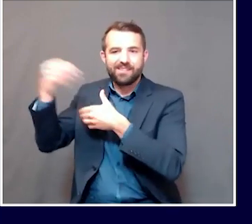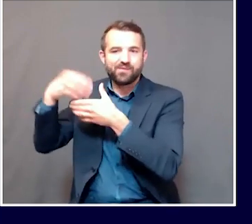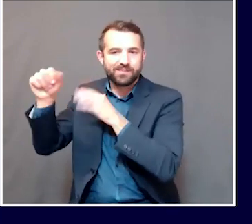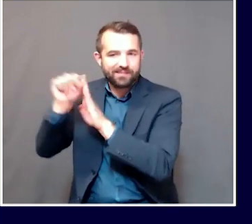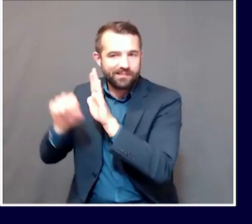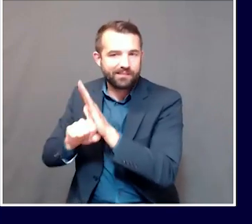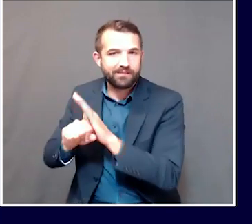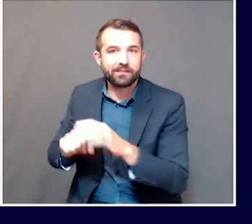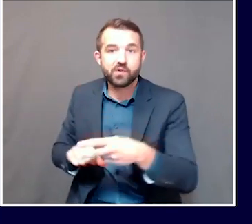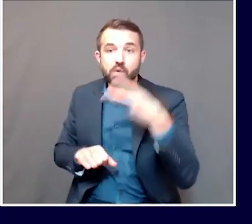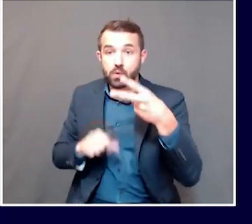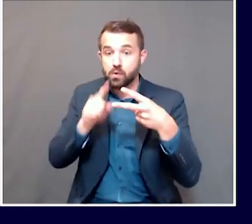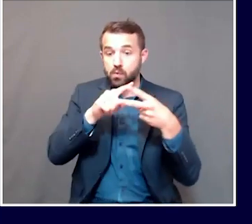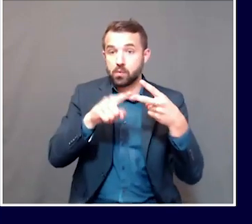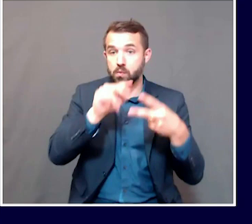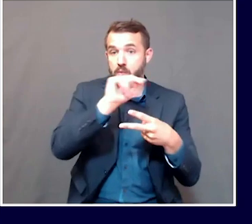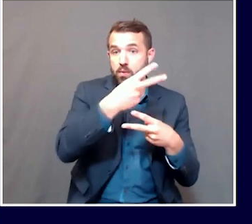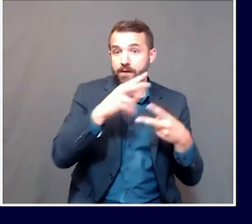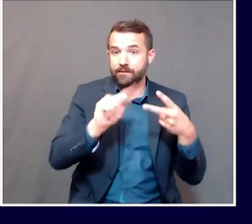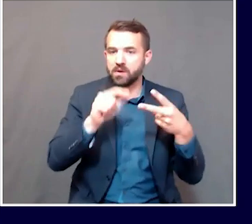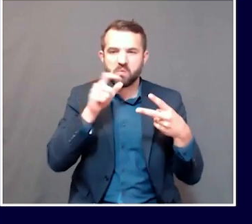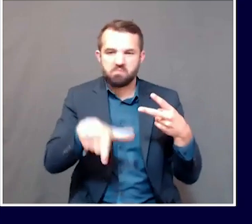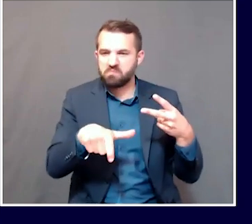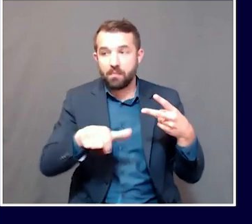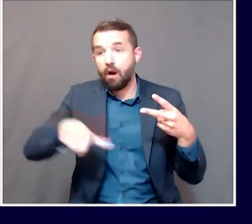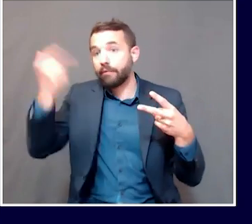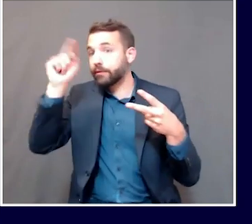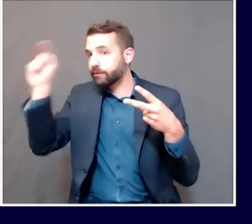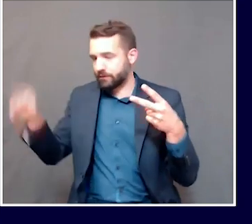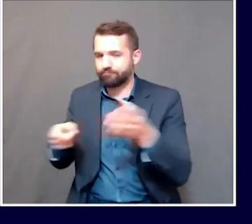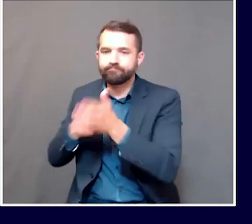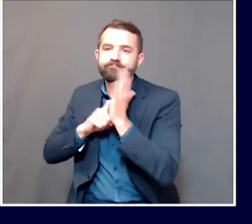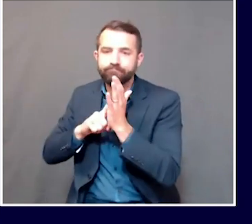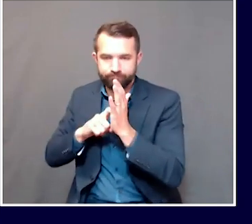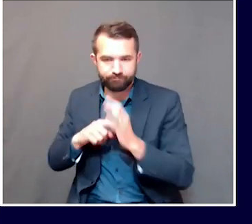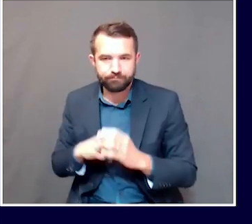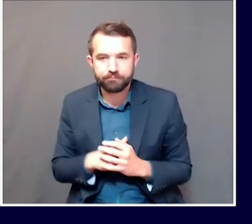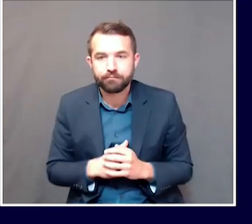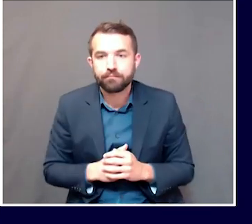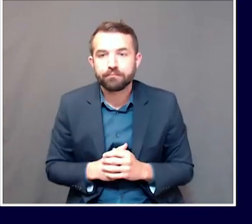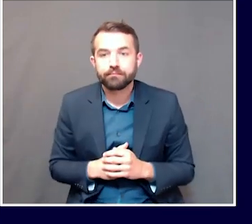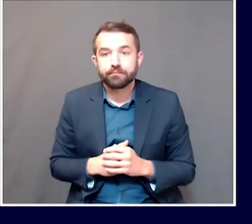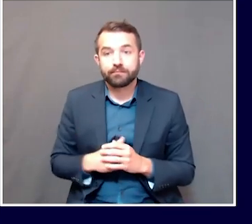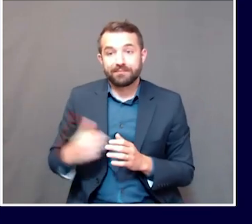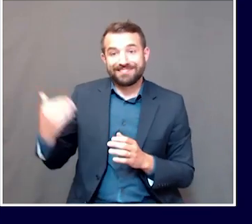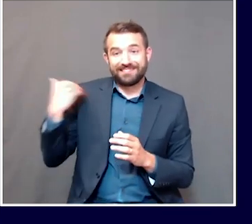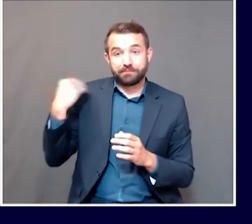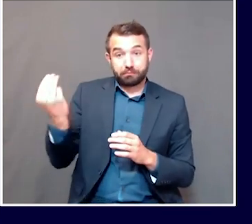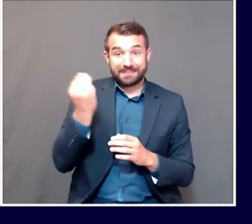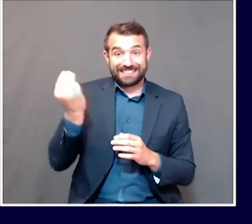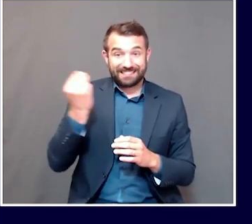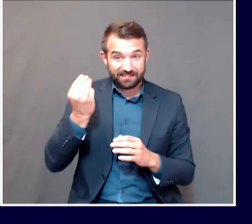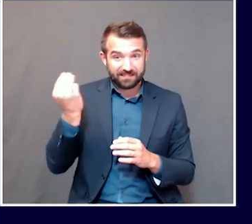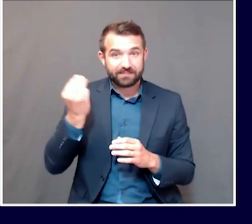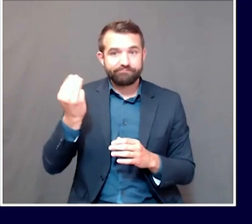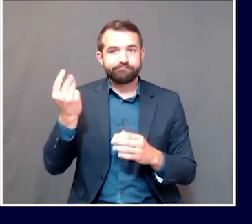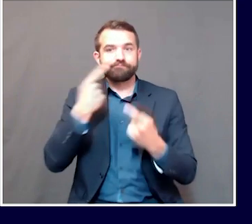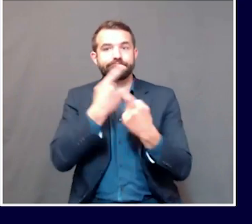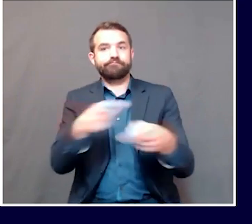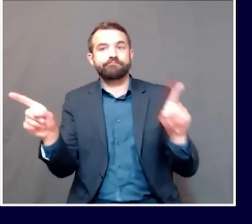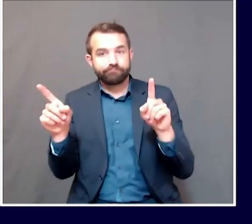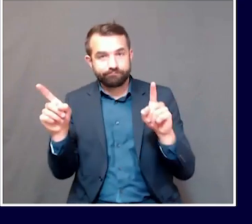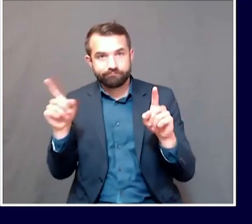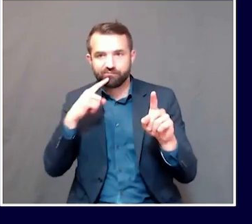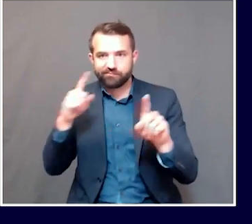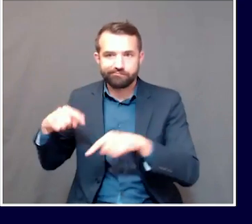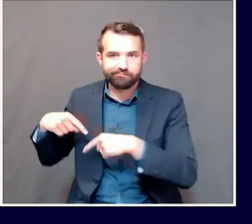-country, out-of-country. In the wake of that announcement Monday, I just want to begin sharing